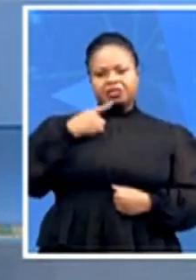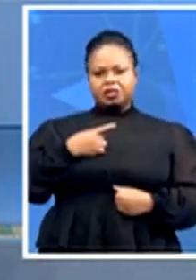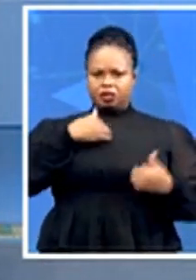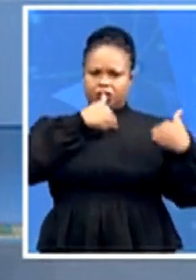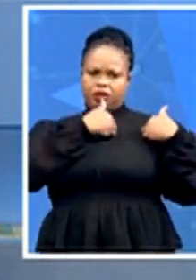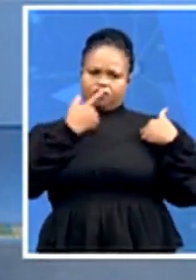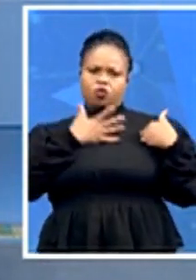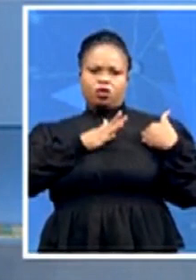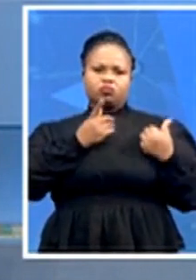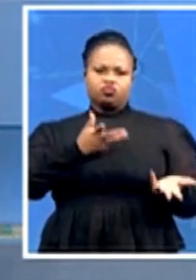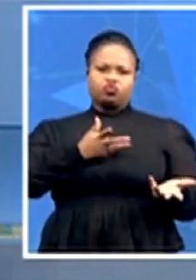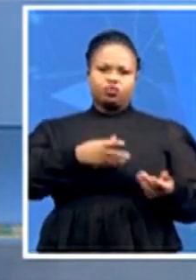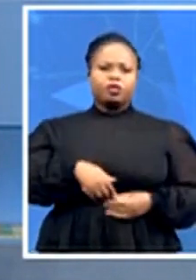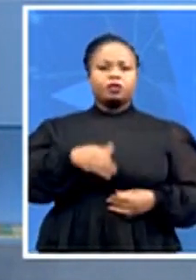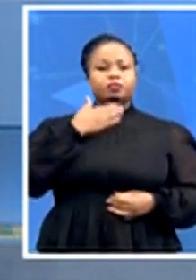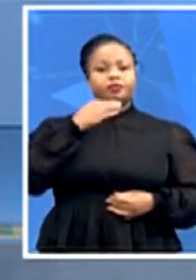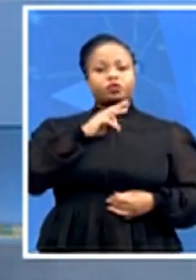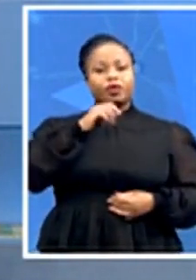Shabalala compiled this report.